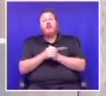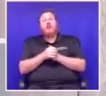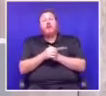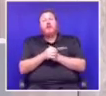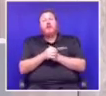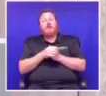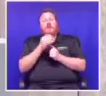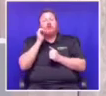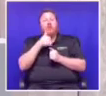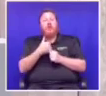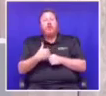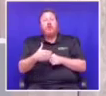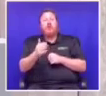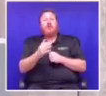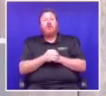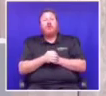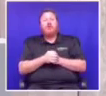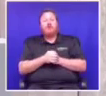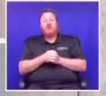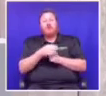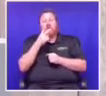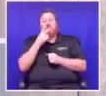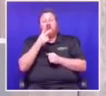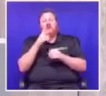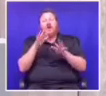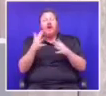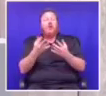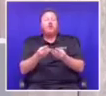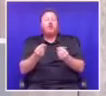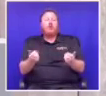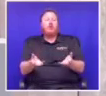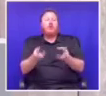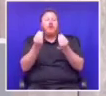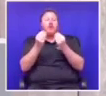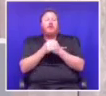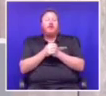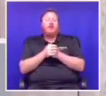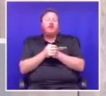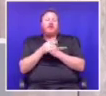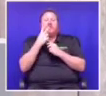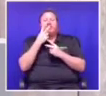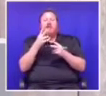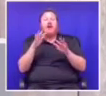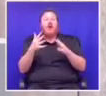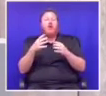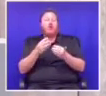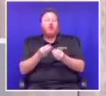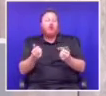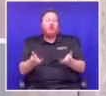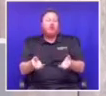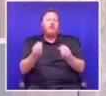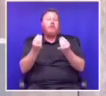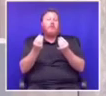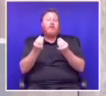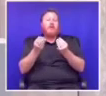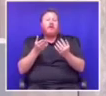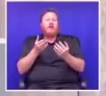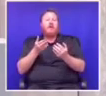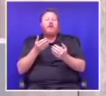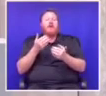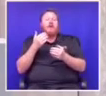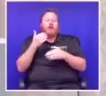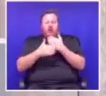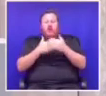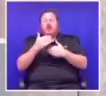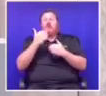onwards, you will find how we find solutions or you will see how we find solutions to continue with this government of